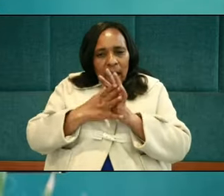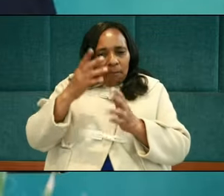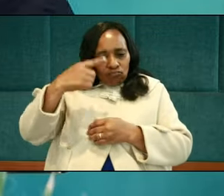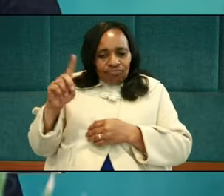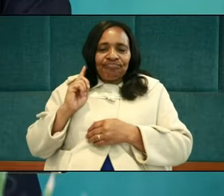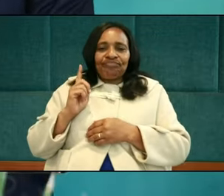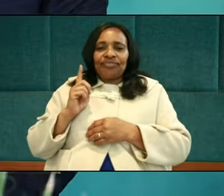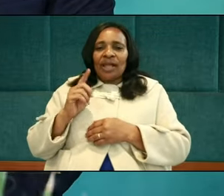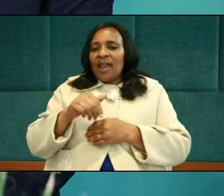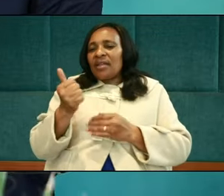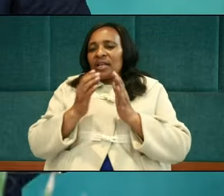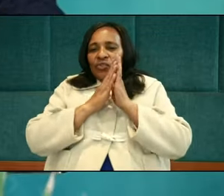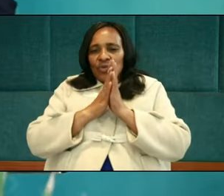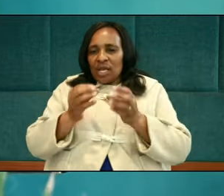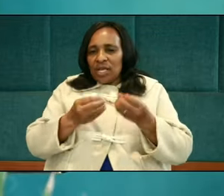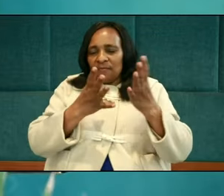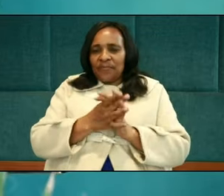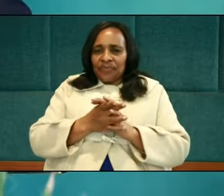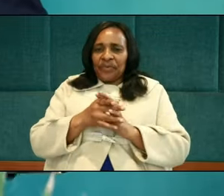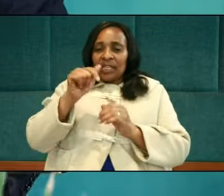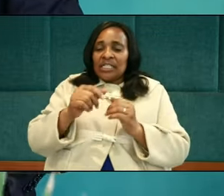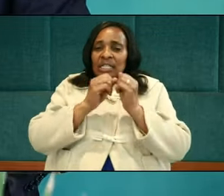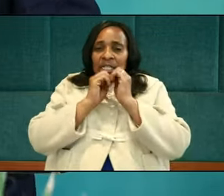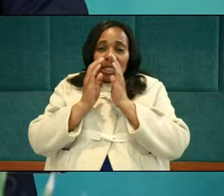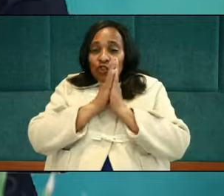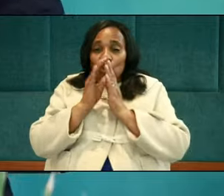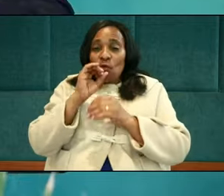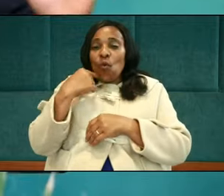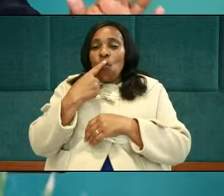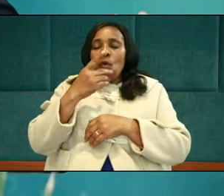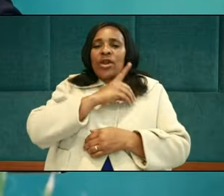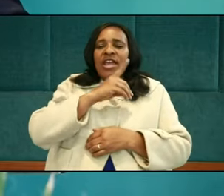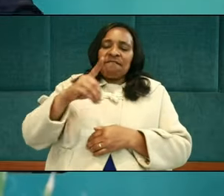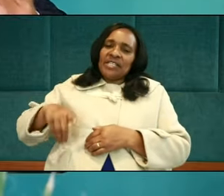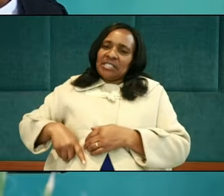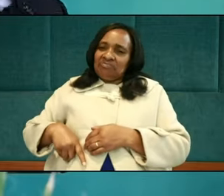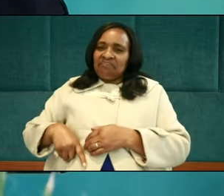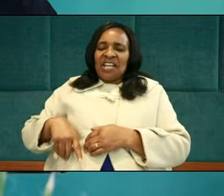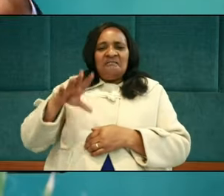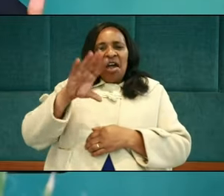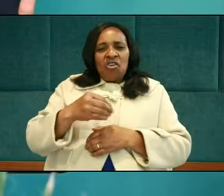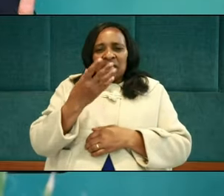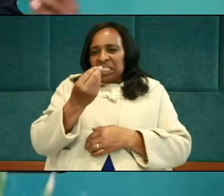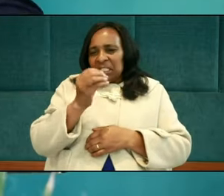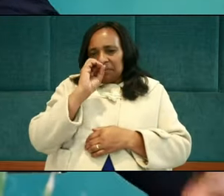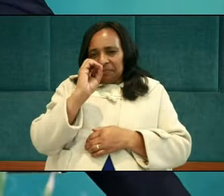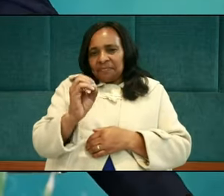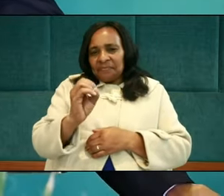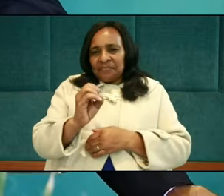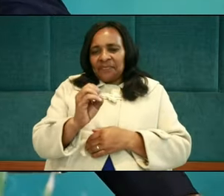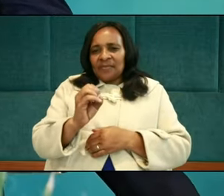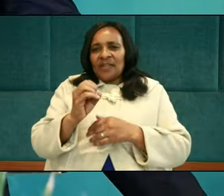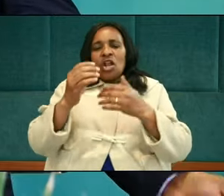Let me give you another story. This is the story of David. For no reason, he was envied by